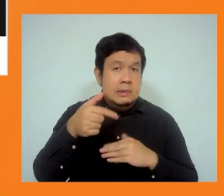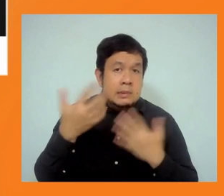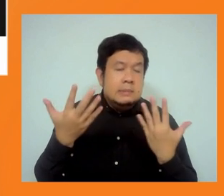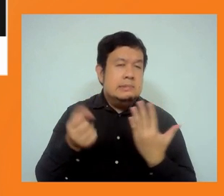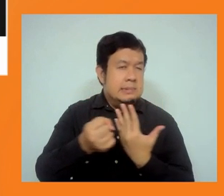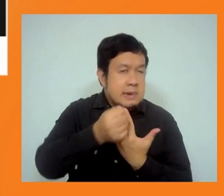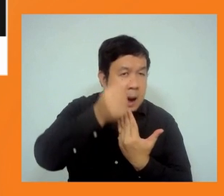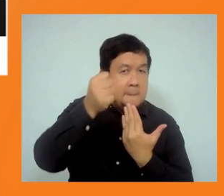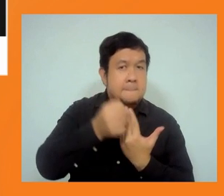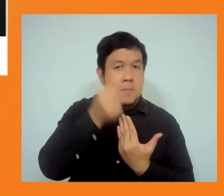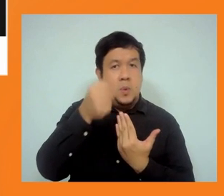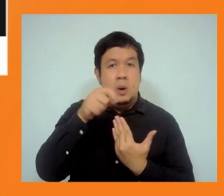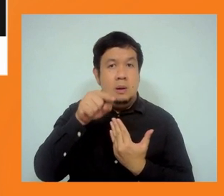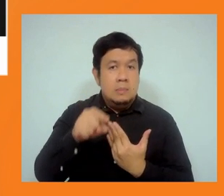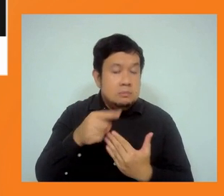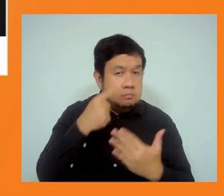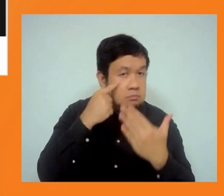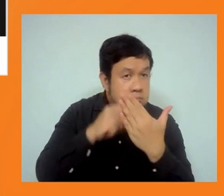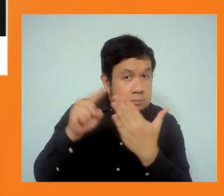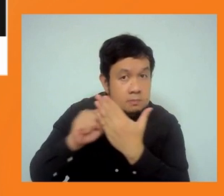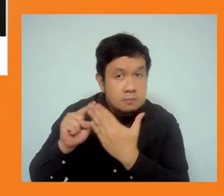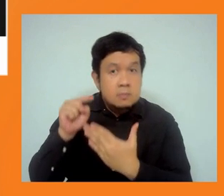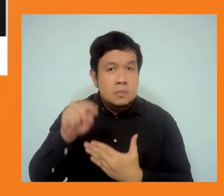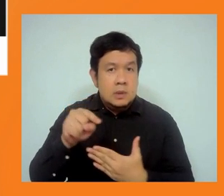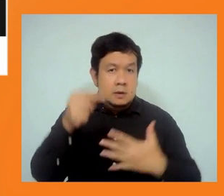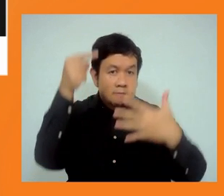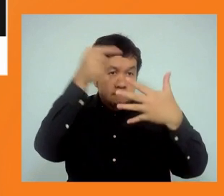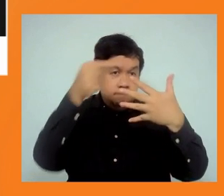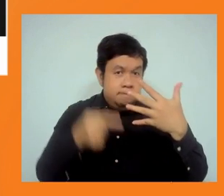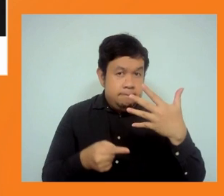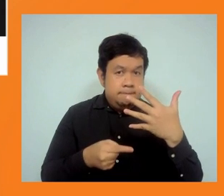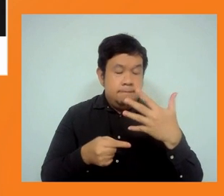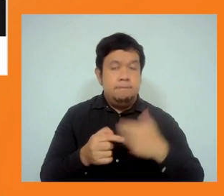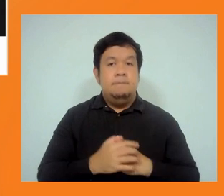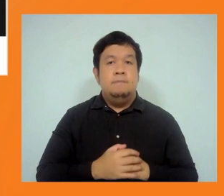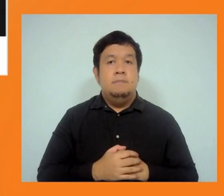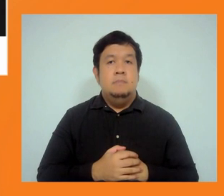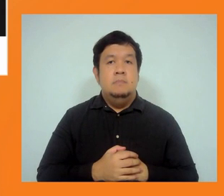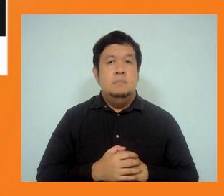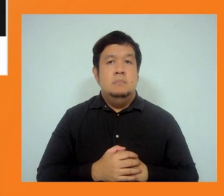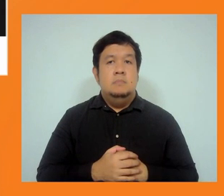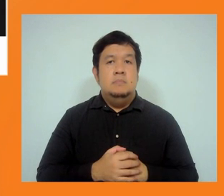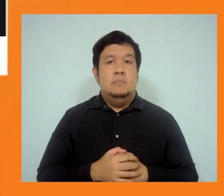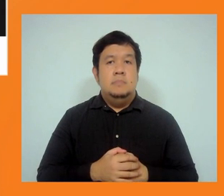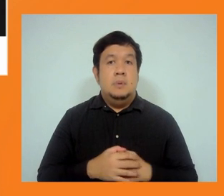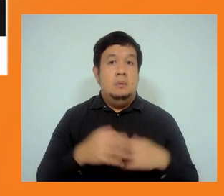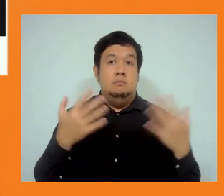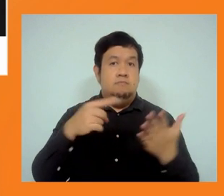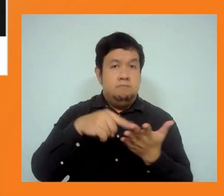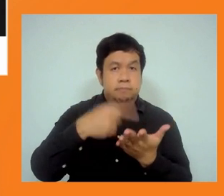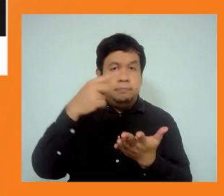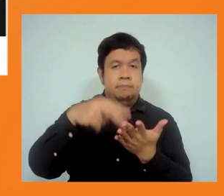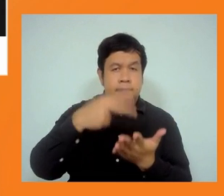checking boxes in a checklist tool. One or two pages with a checklist, and then they just check, check, check,